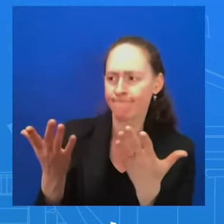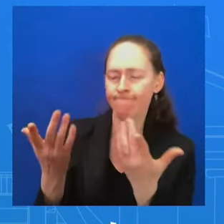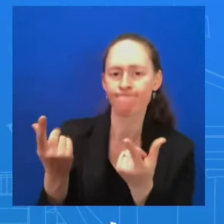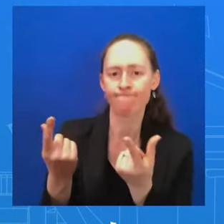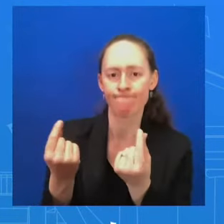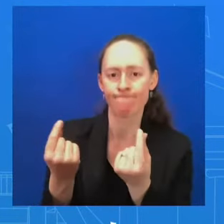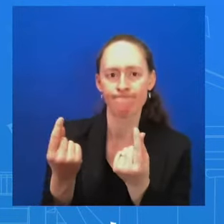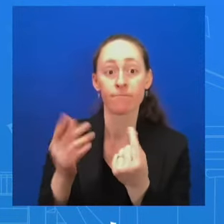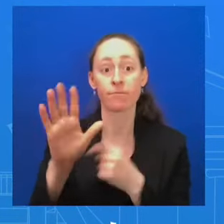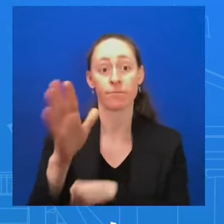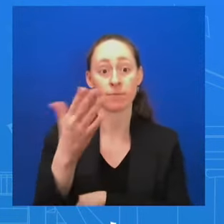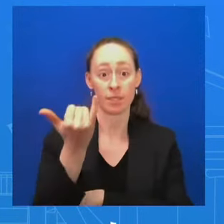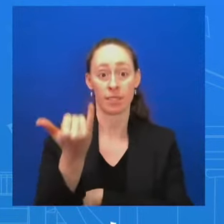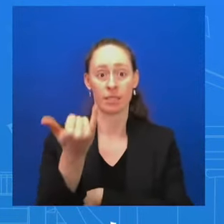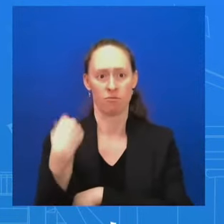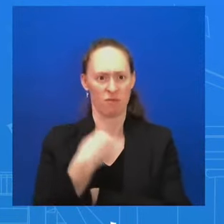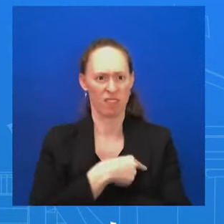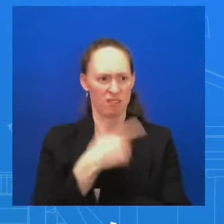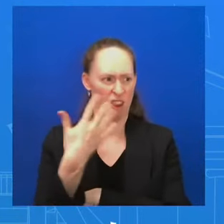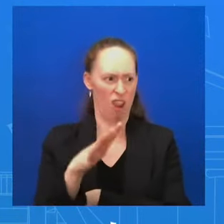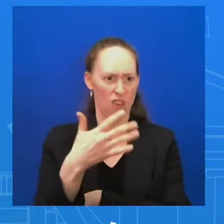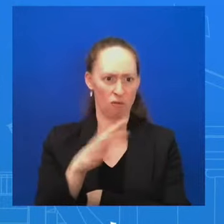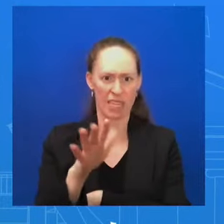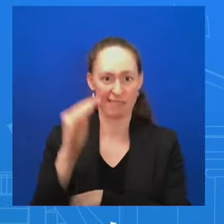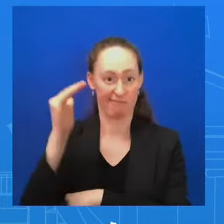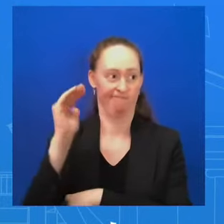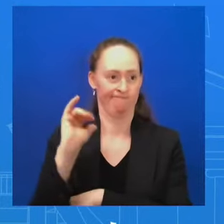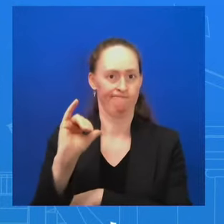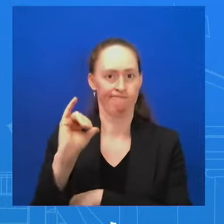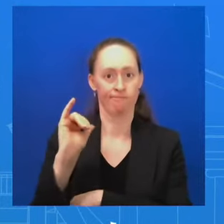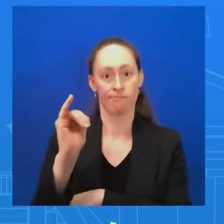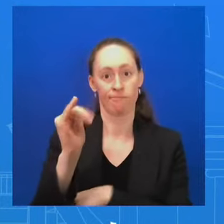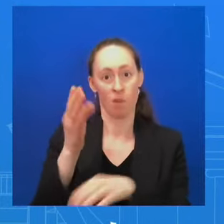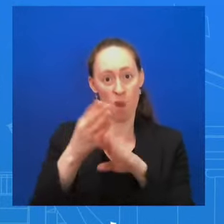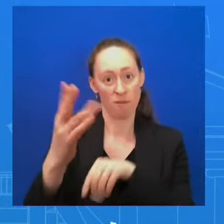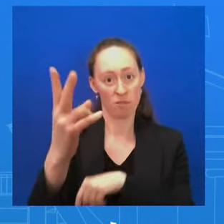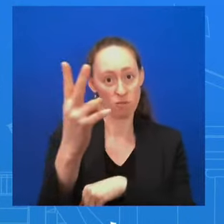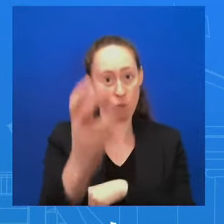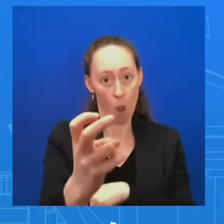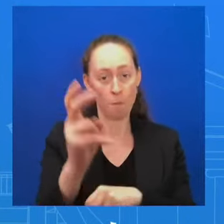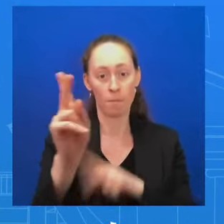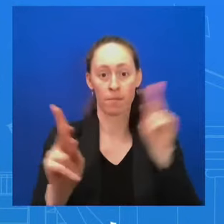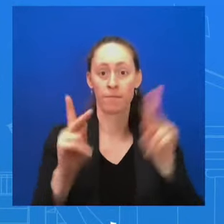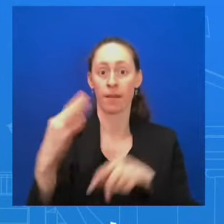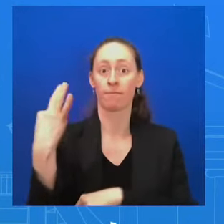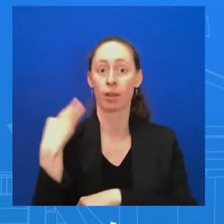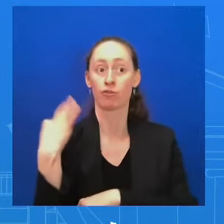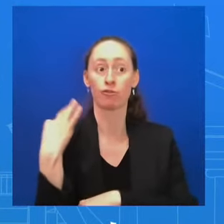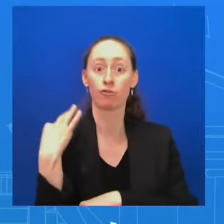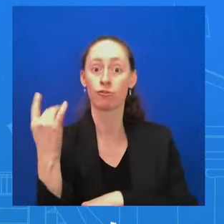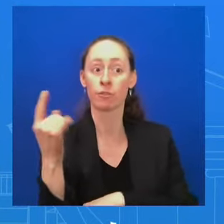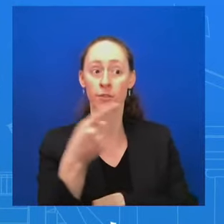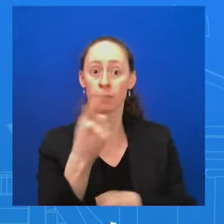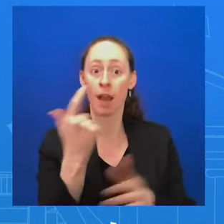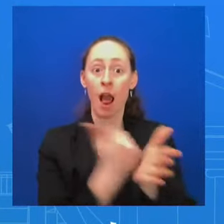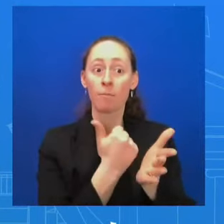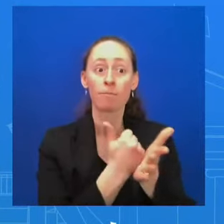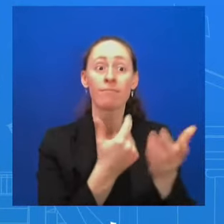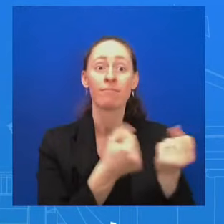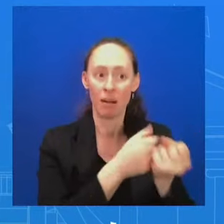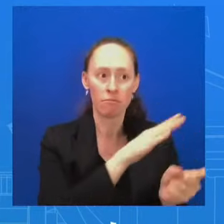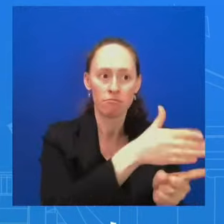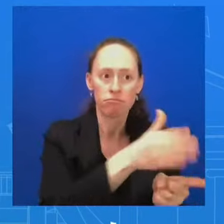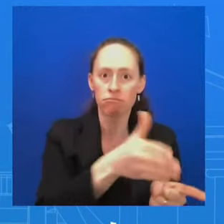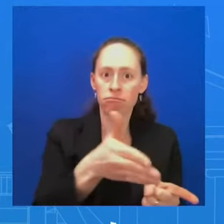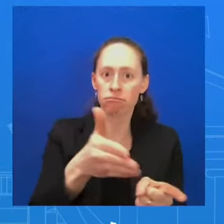humanitarian aid workers in the past several months. And so that needs to stop. And so we're giving the Israeli government, as you